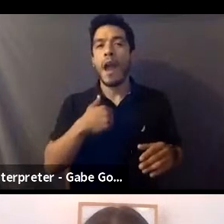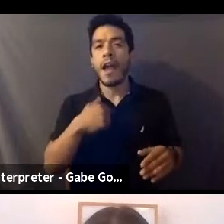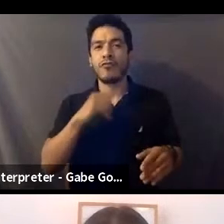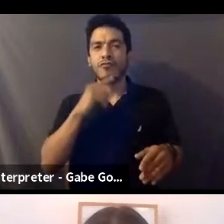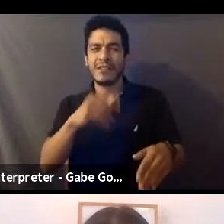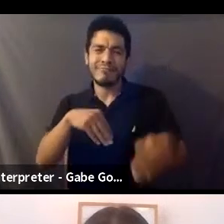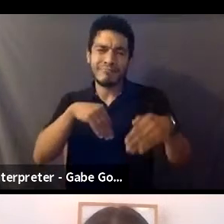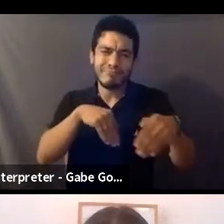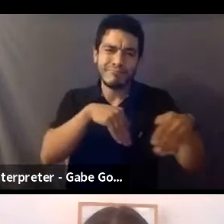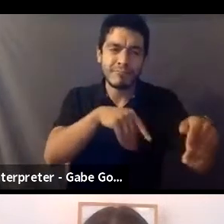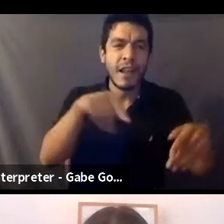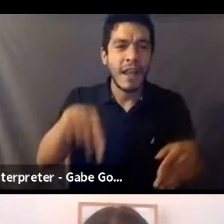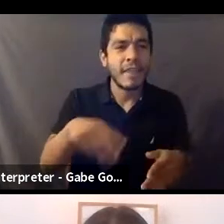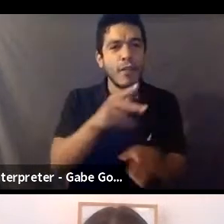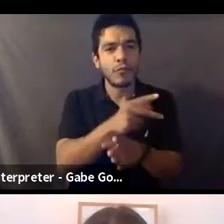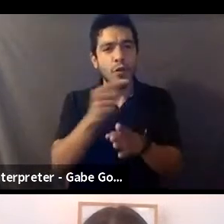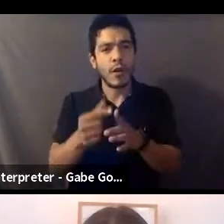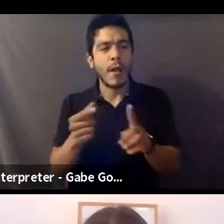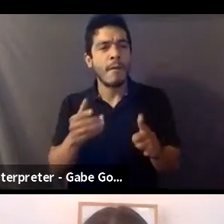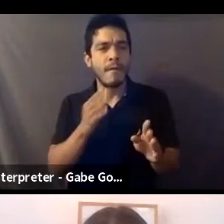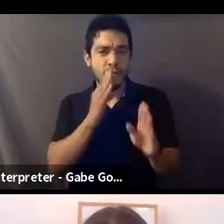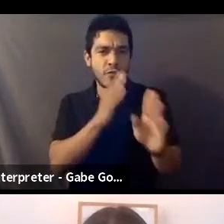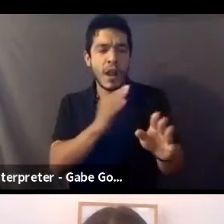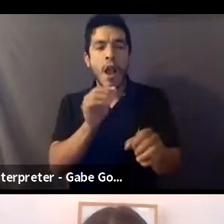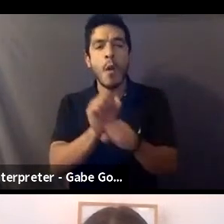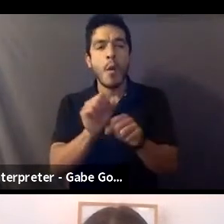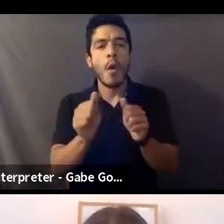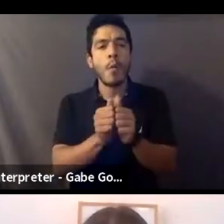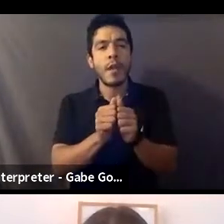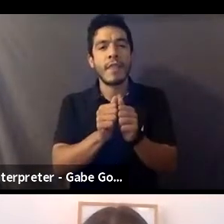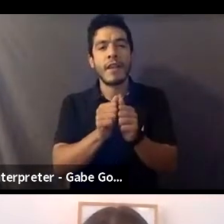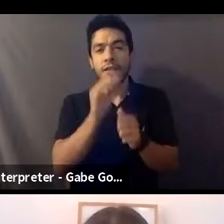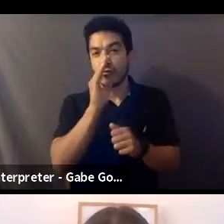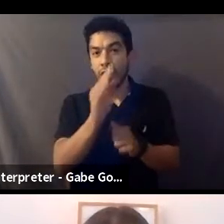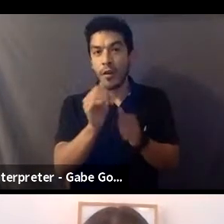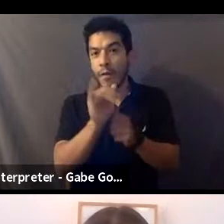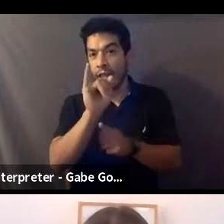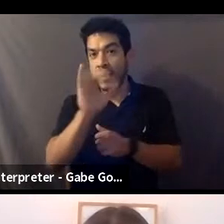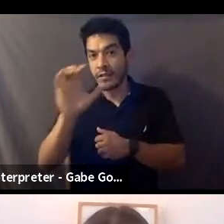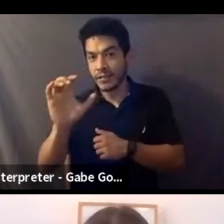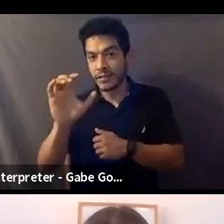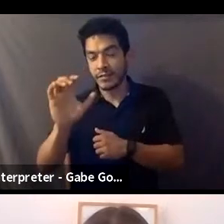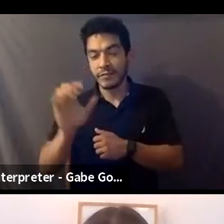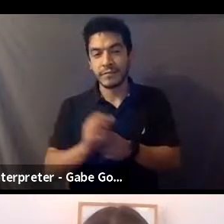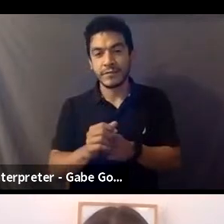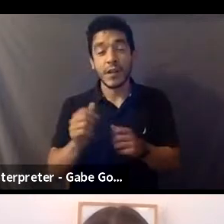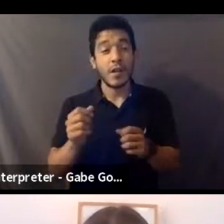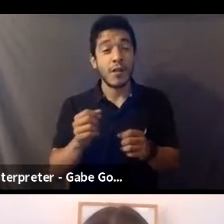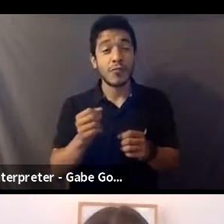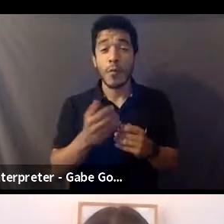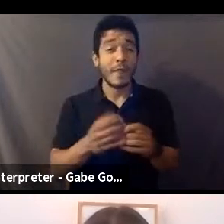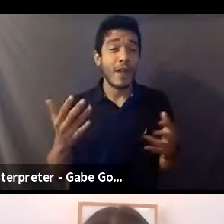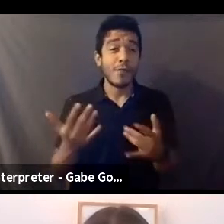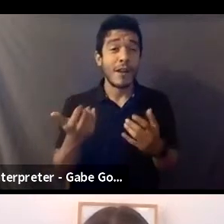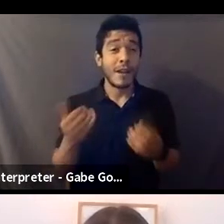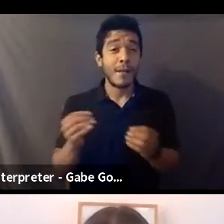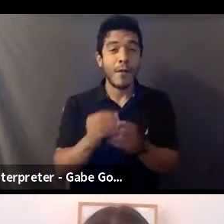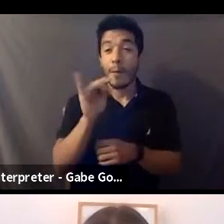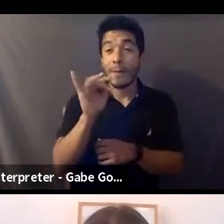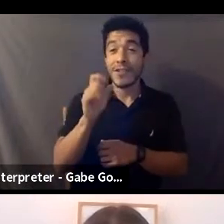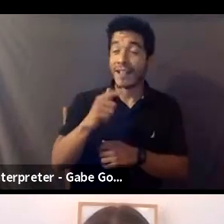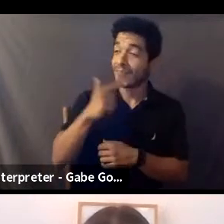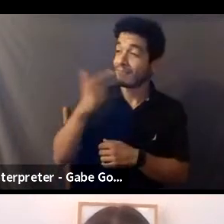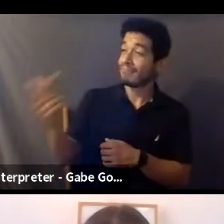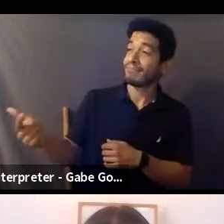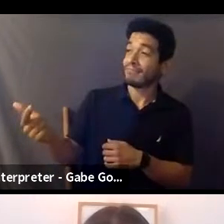for us and has been working directly with intimacy coordinators. So without further ado, Michelle, let's turn this over to you. Great. Thank you, David.